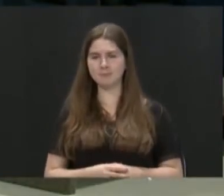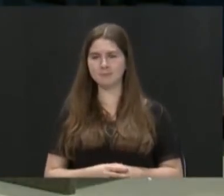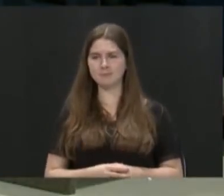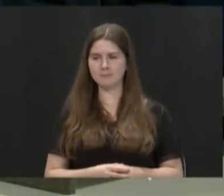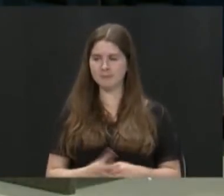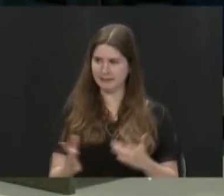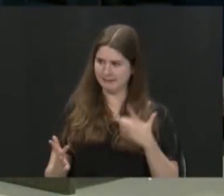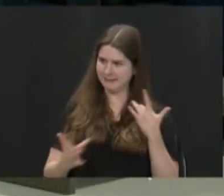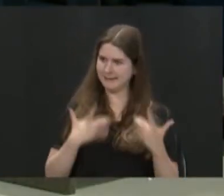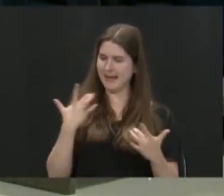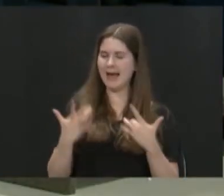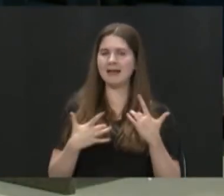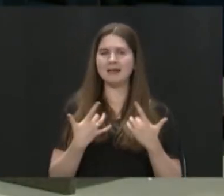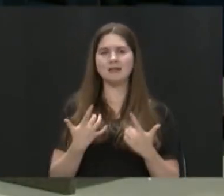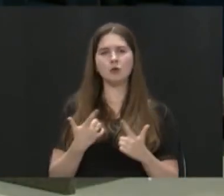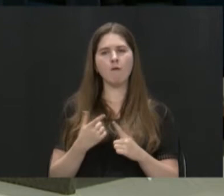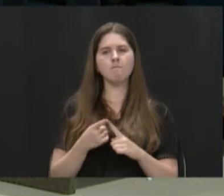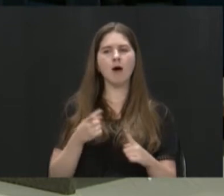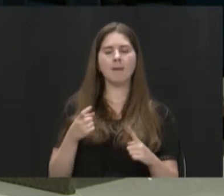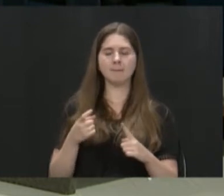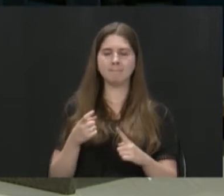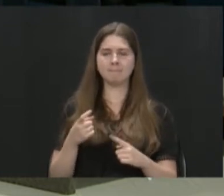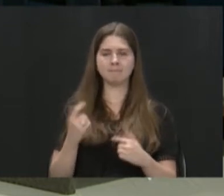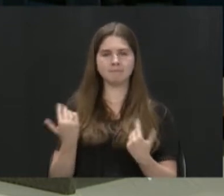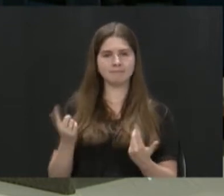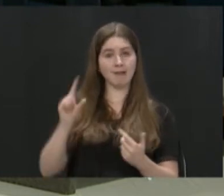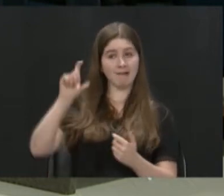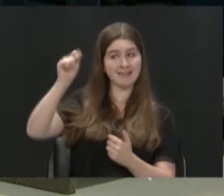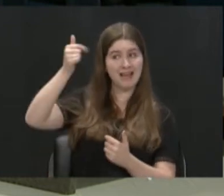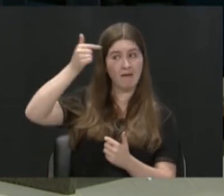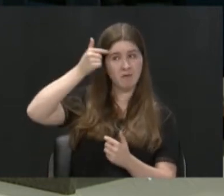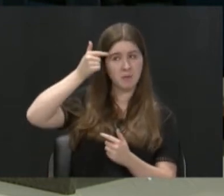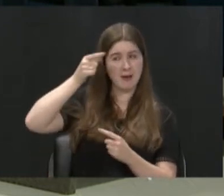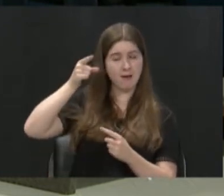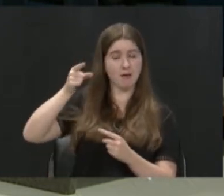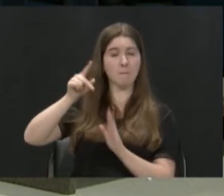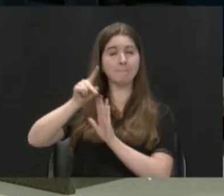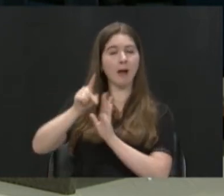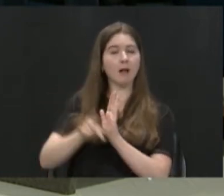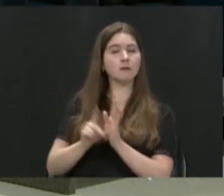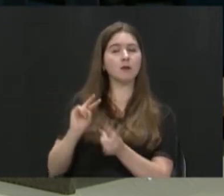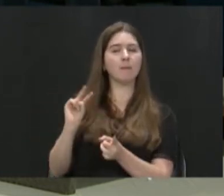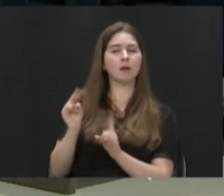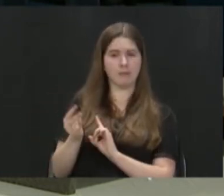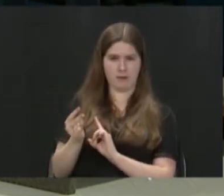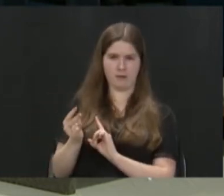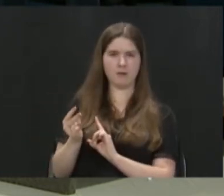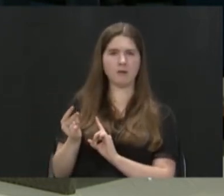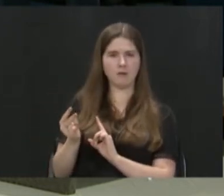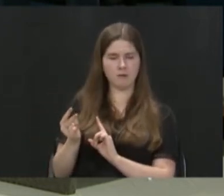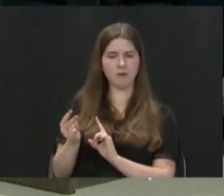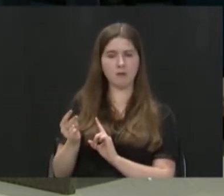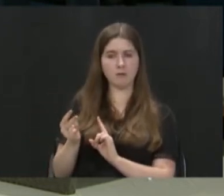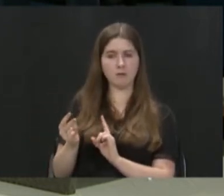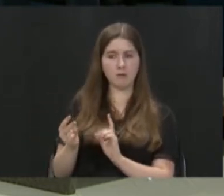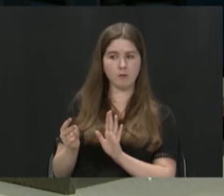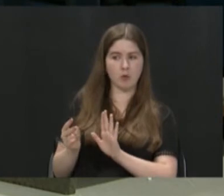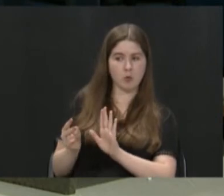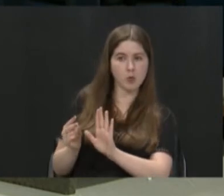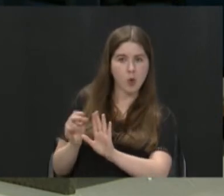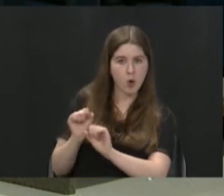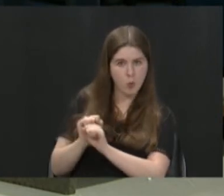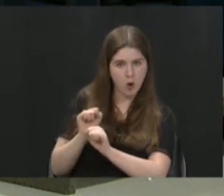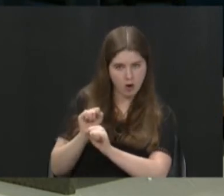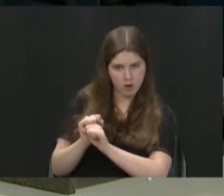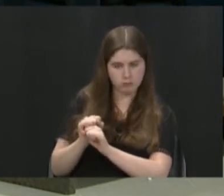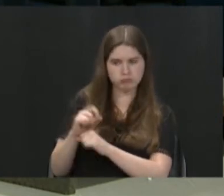What about from a government or a policy perspective? Are there things that, through your work, you've come to